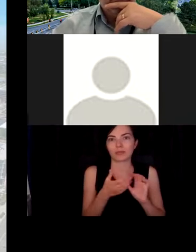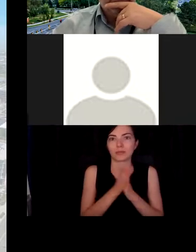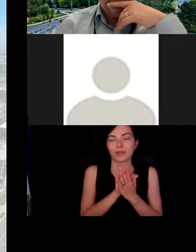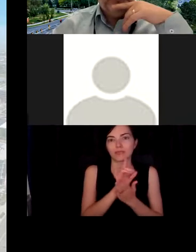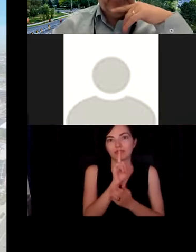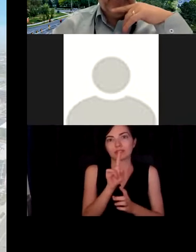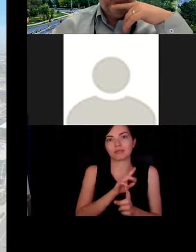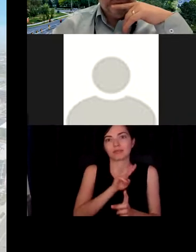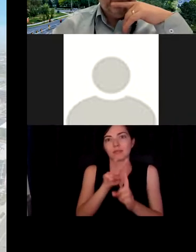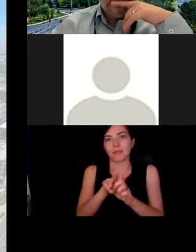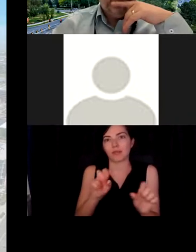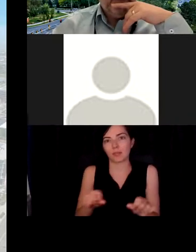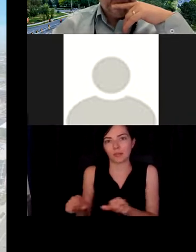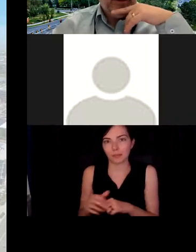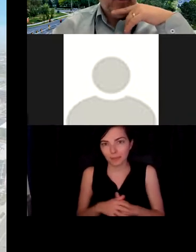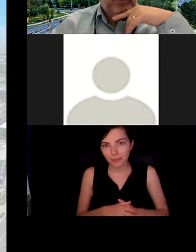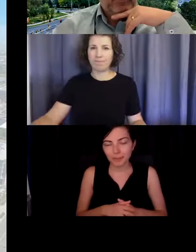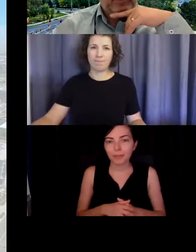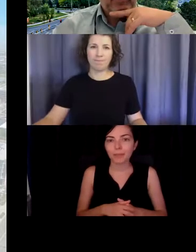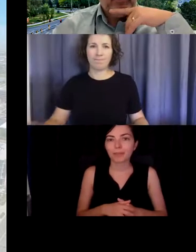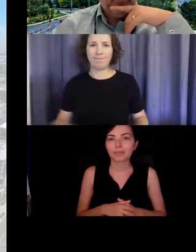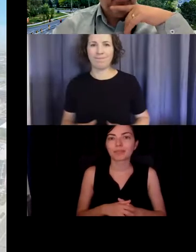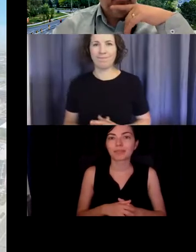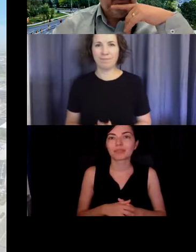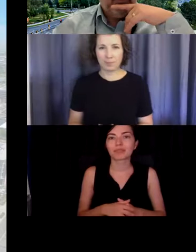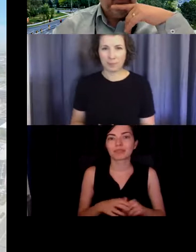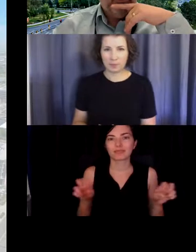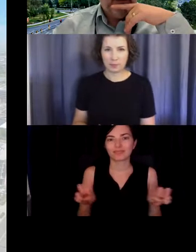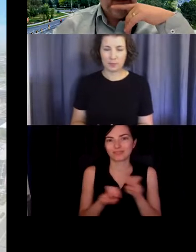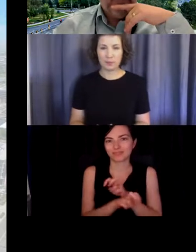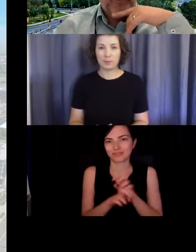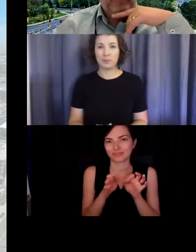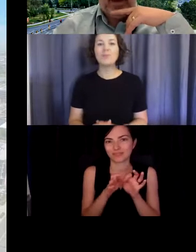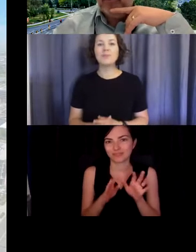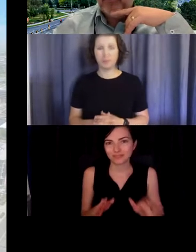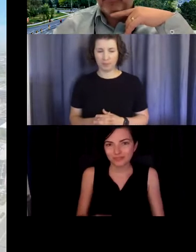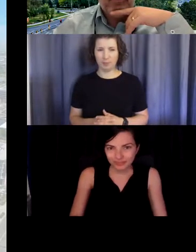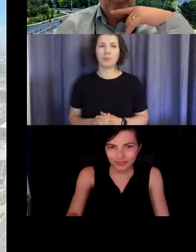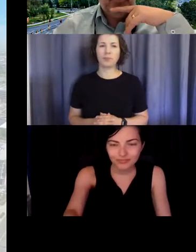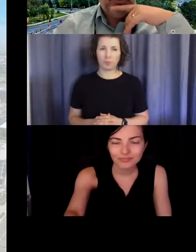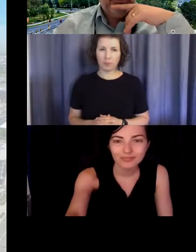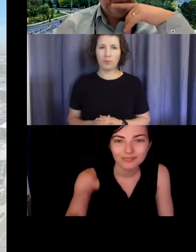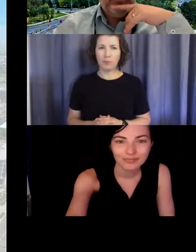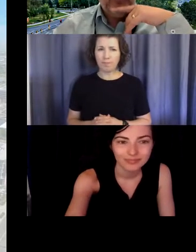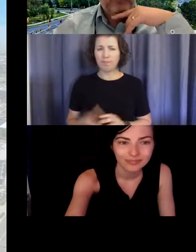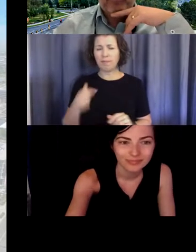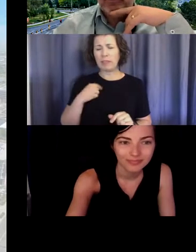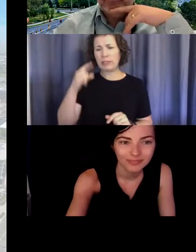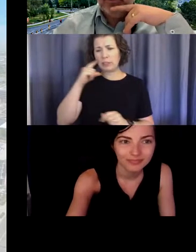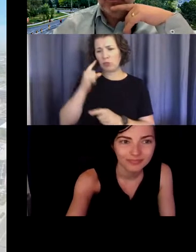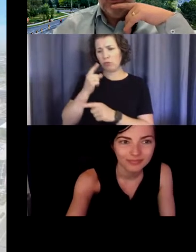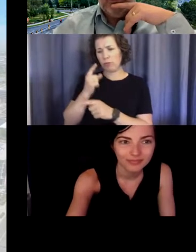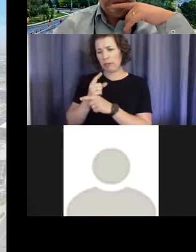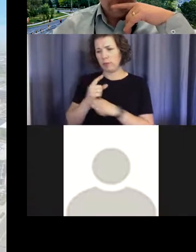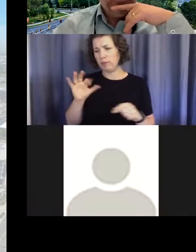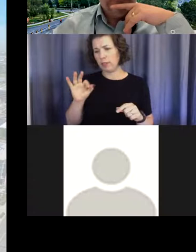Um, we have now, I think this is correct. You've graduated 95 masters and 30 PhD students since